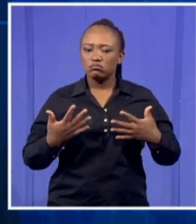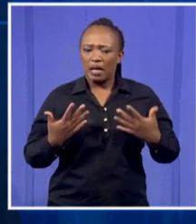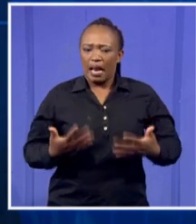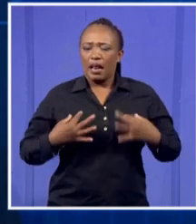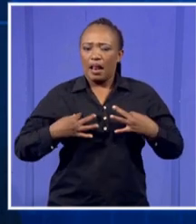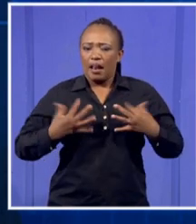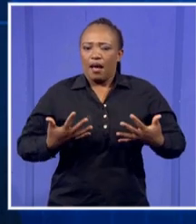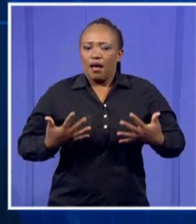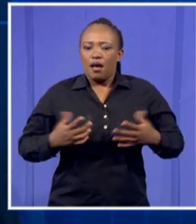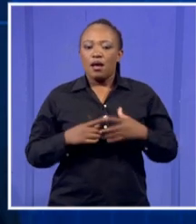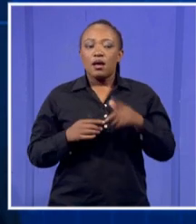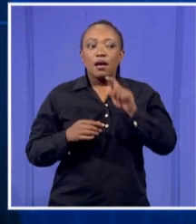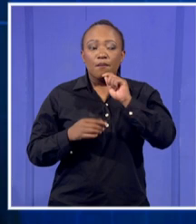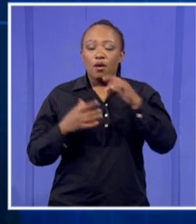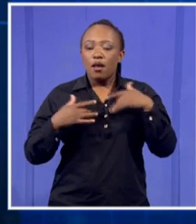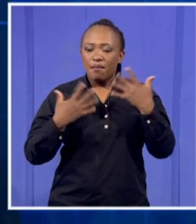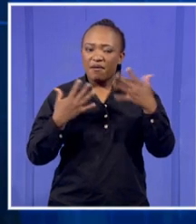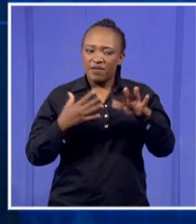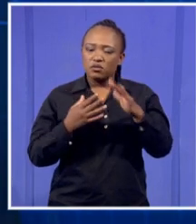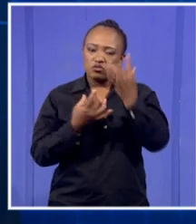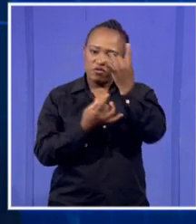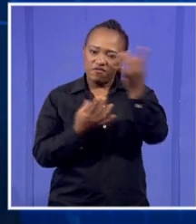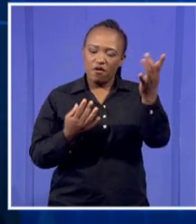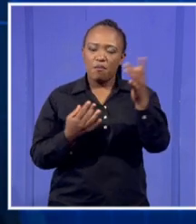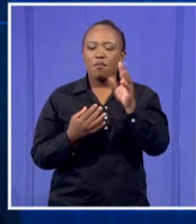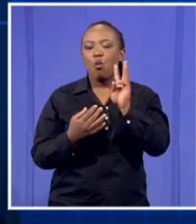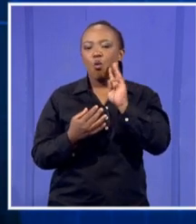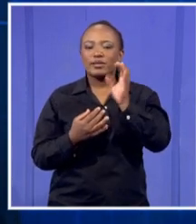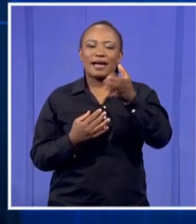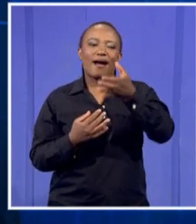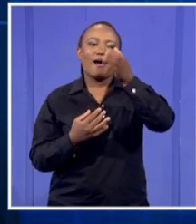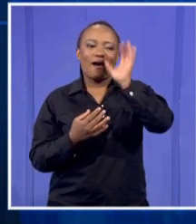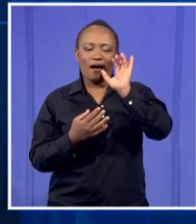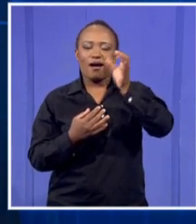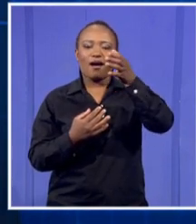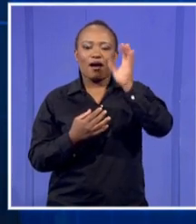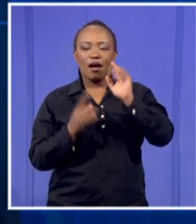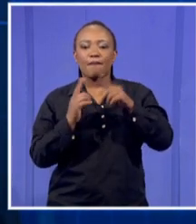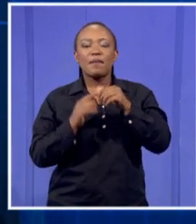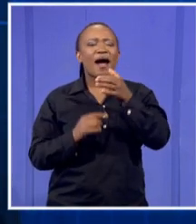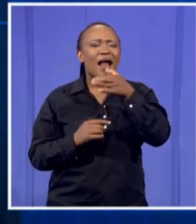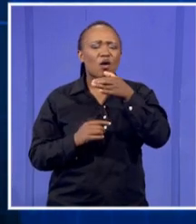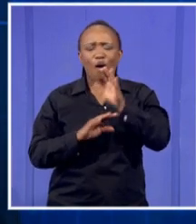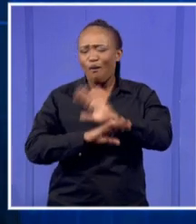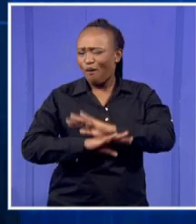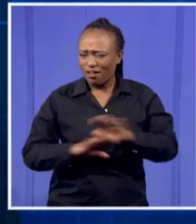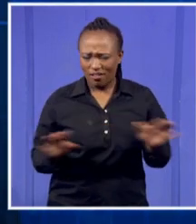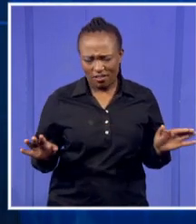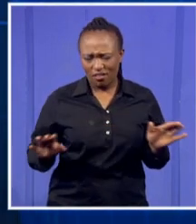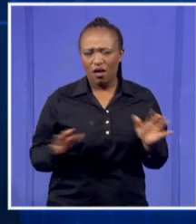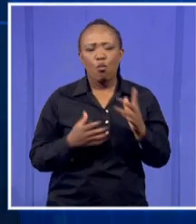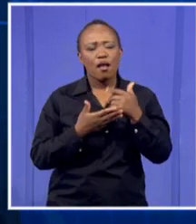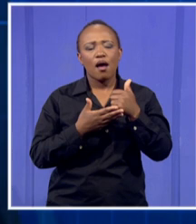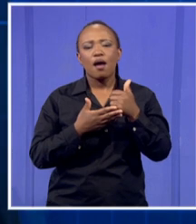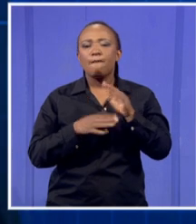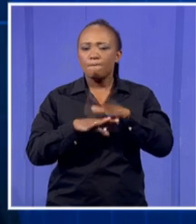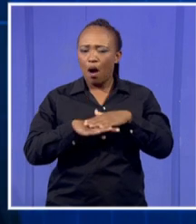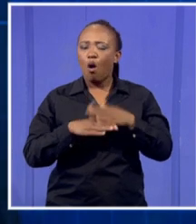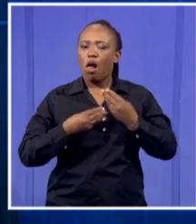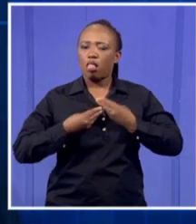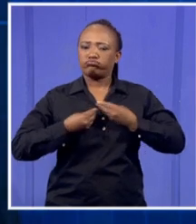at Morning Live, was telling them, drink plenty of liquors, but I'm not talking about alcohol. That dehydrates you. That dehydrates you and you can suffer a heat stroke.